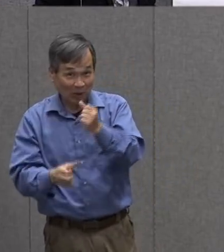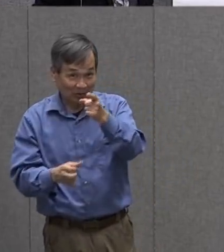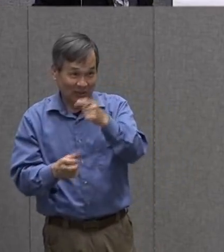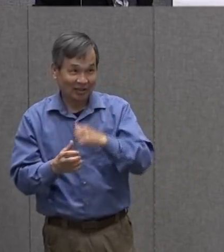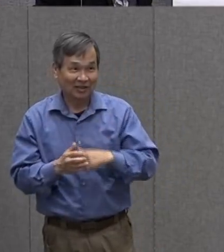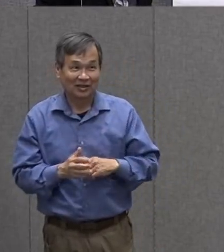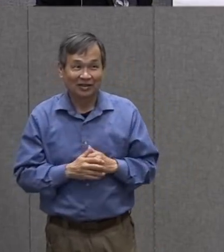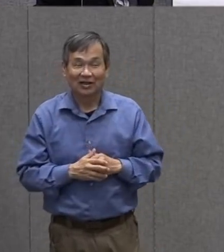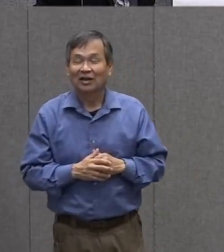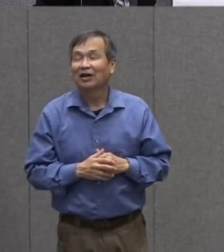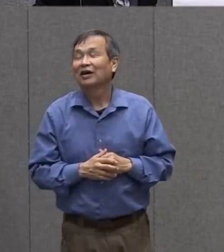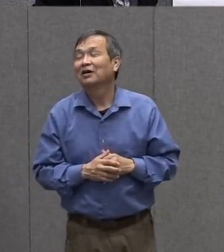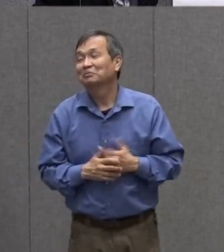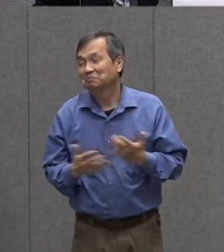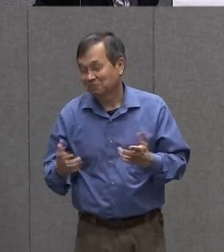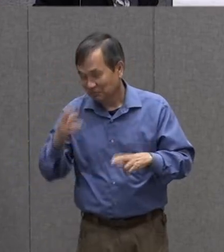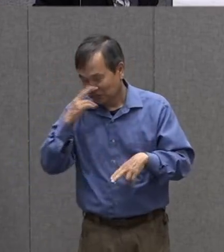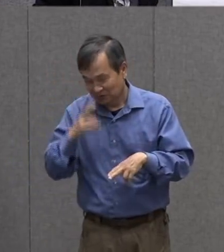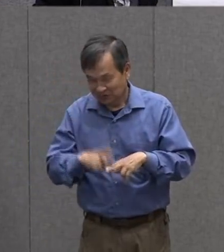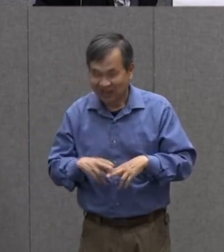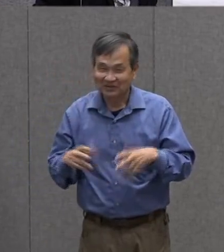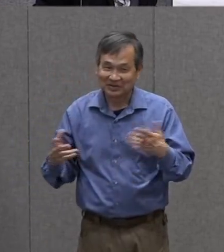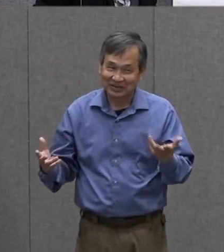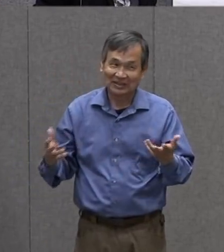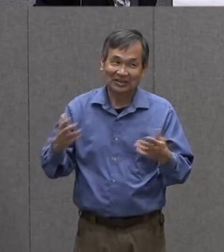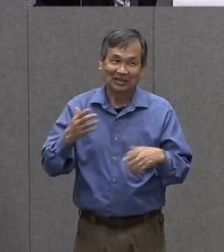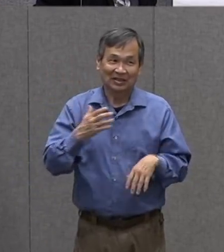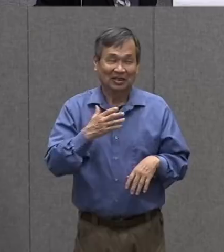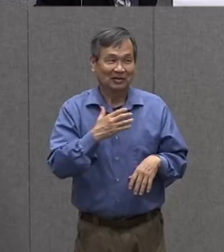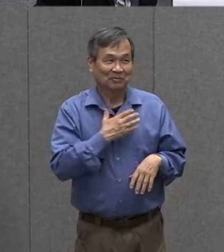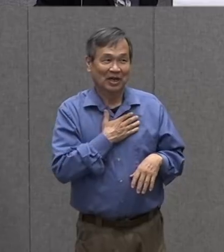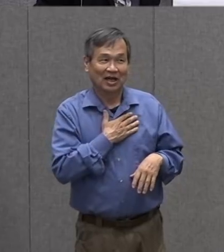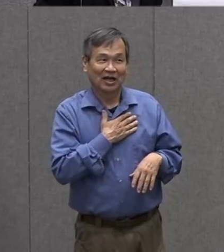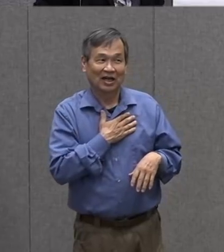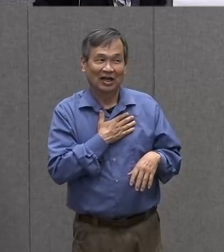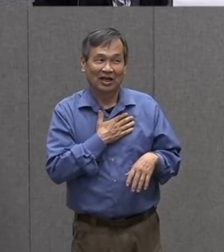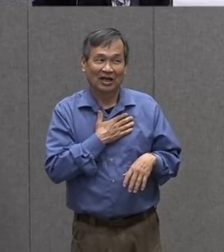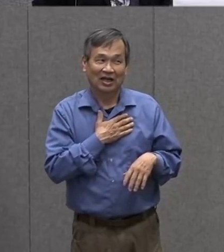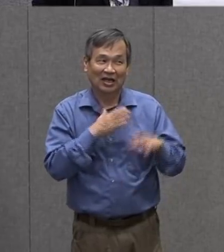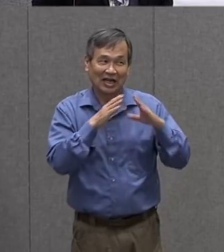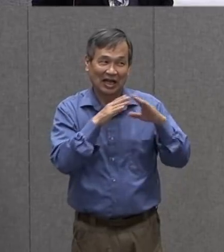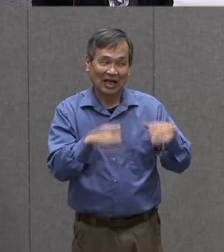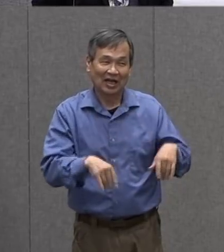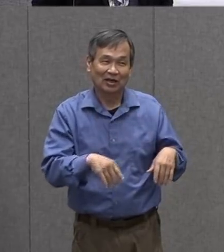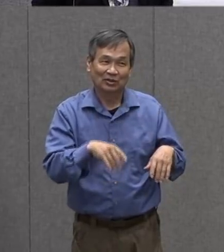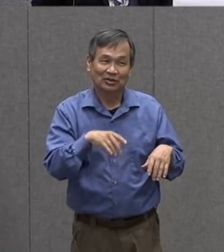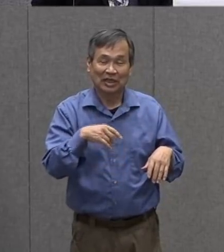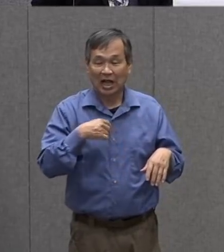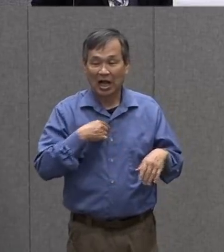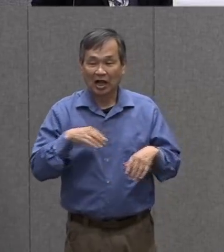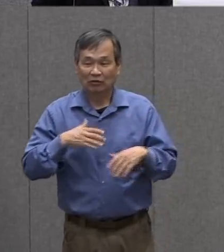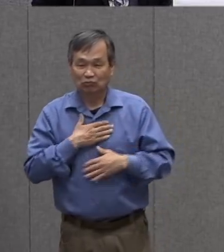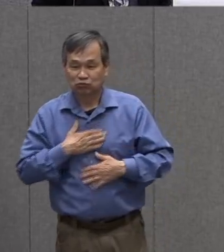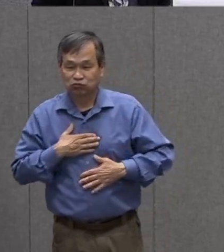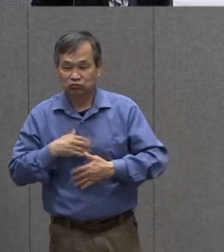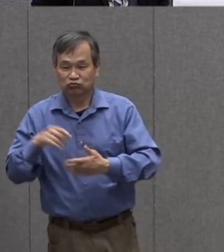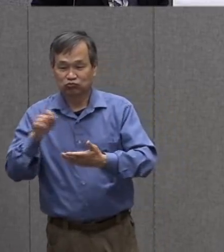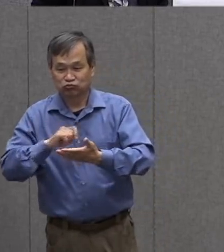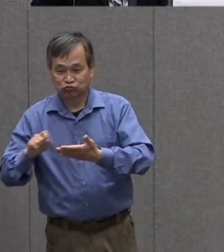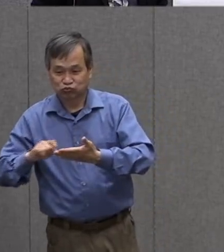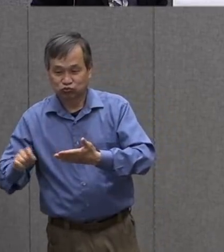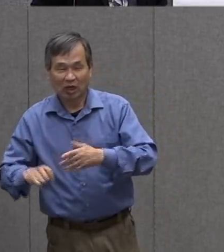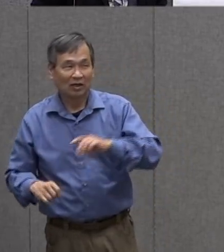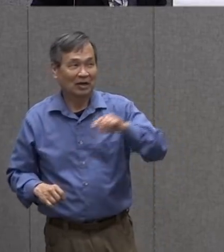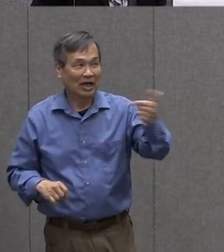That'd be fun, but I have somebody in my house that might be a better illustrator. I like words and I'm real picky about